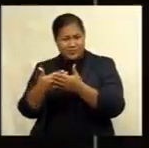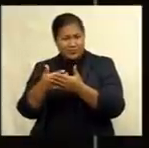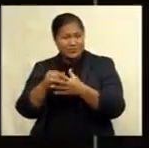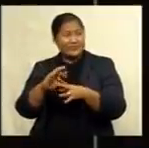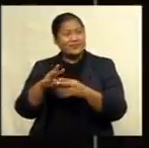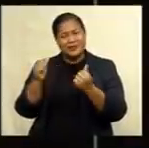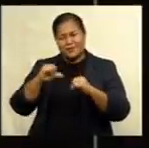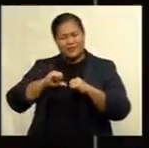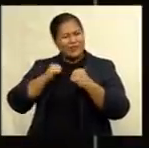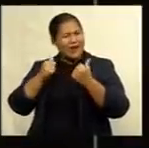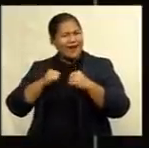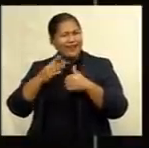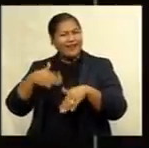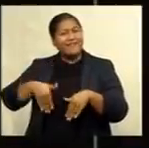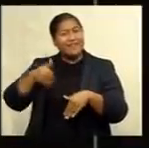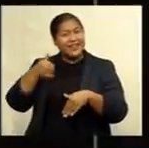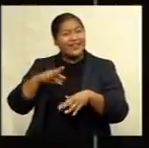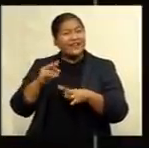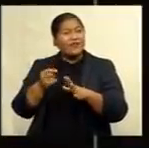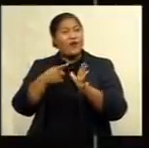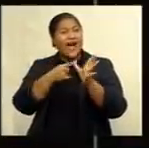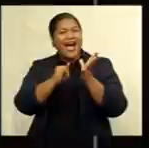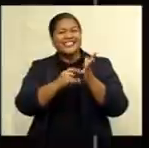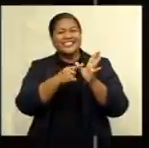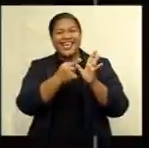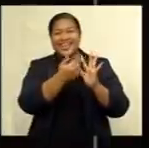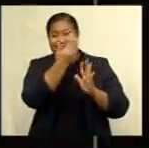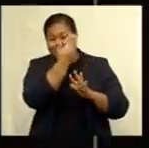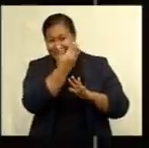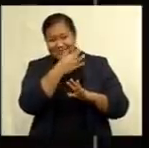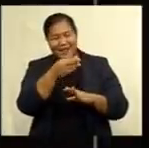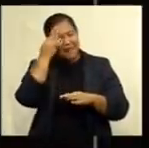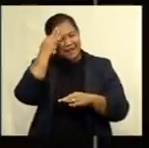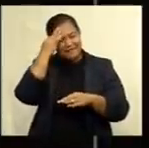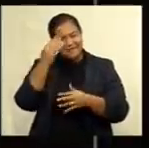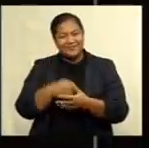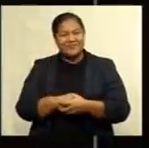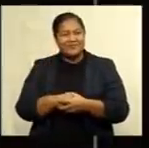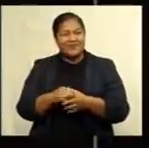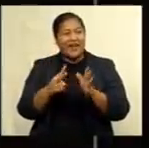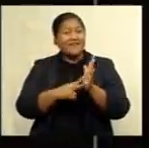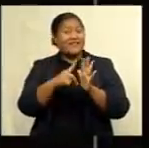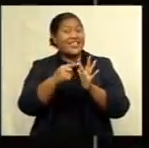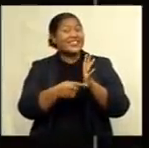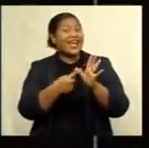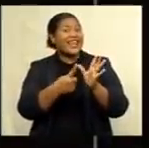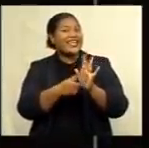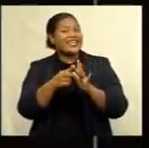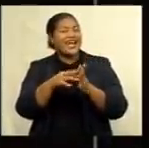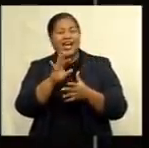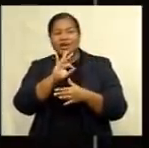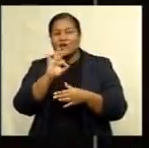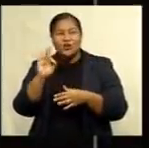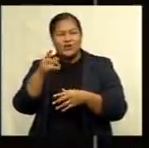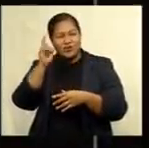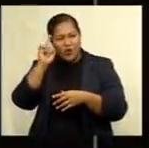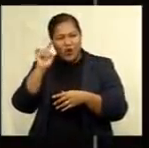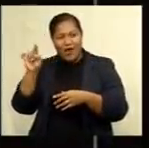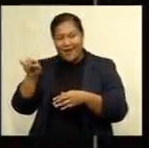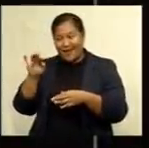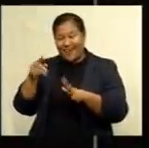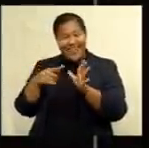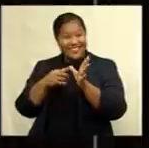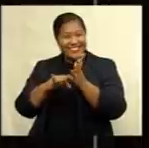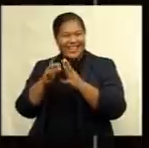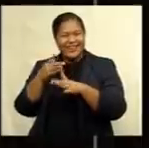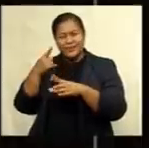a proud feeling for Asaeli Tuivuaka's mum. Vitarina Dhakau-Naivalu doesn't want to call Tuivuaka's achievements a